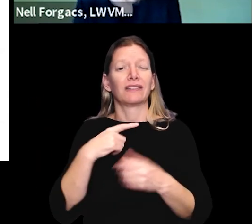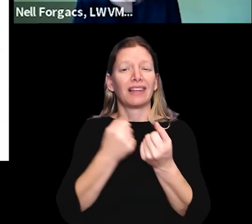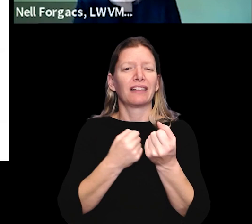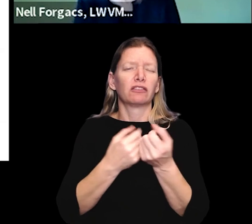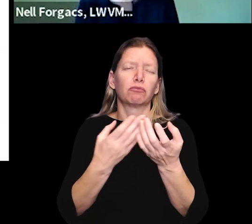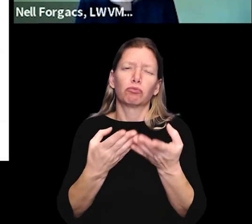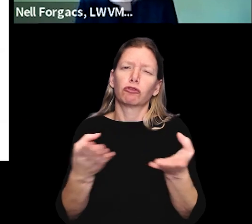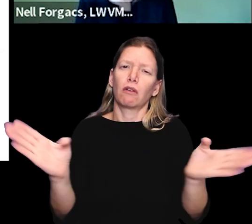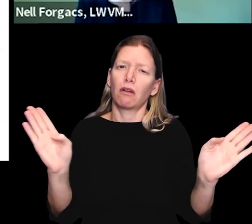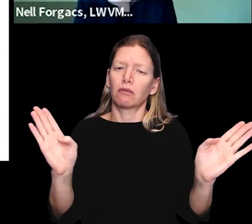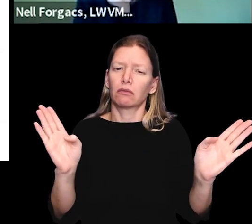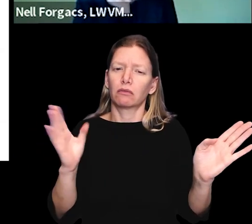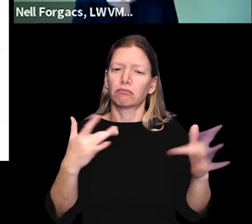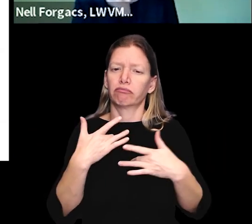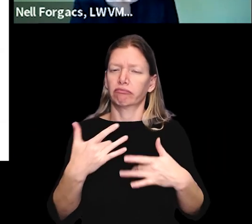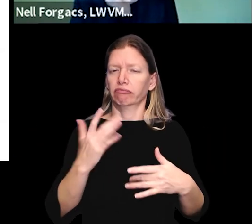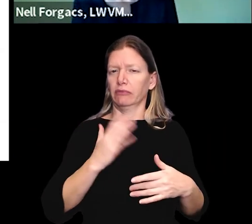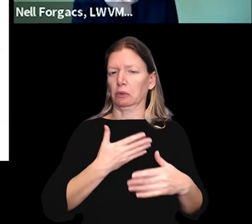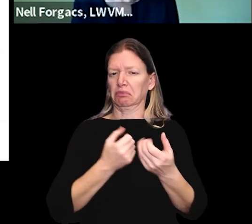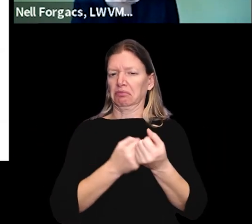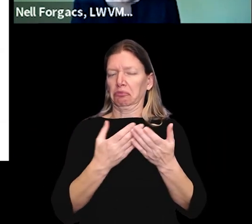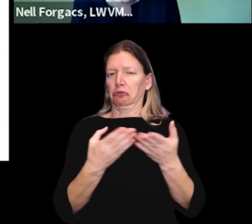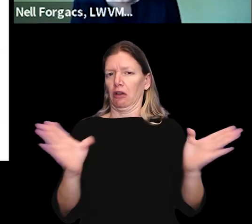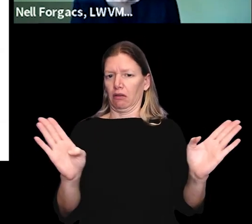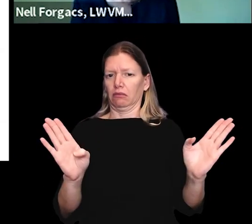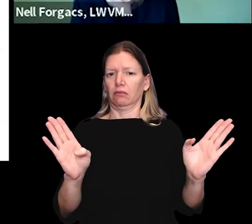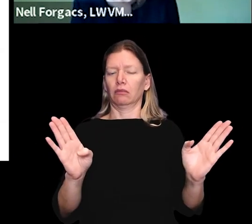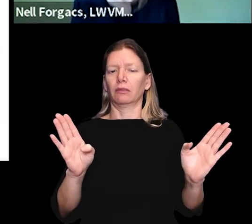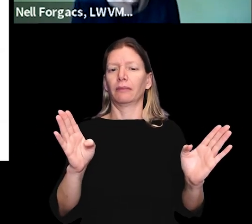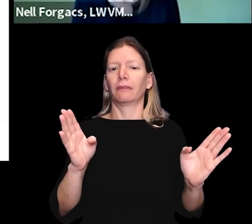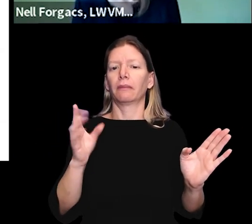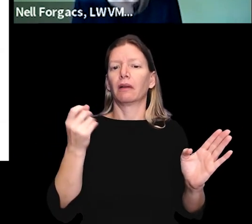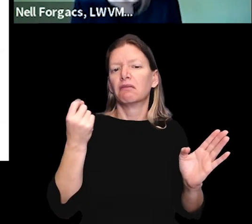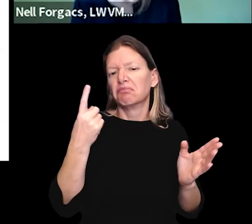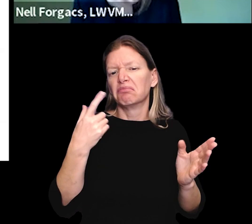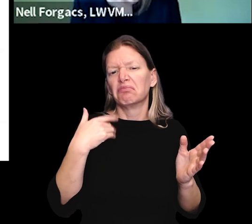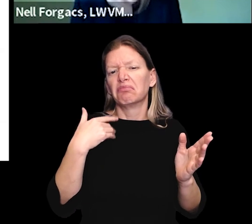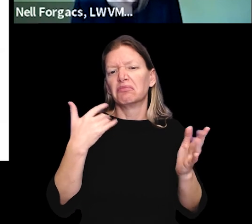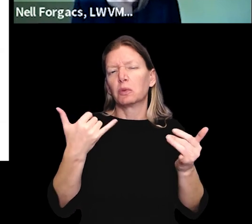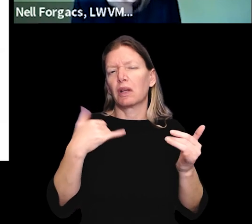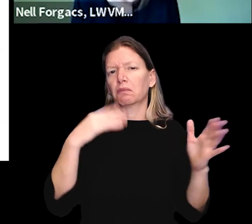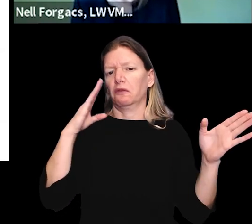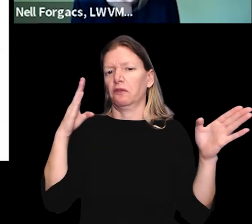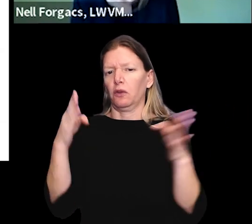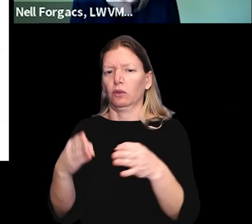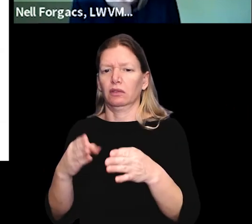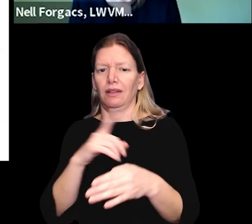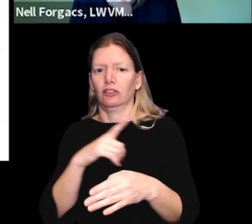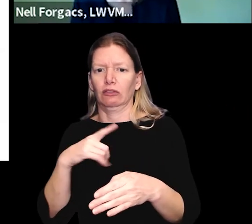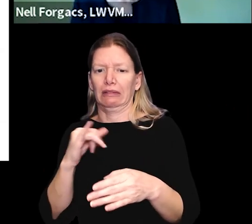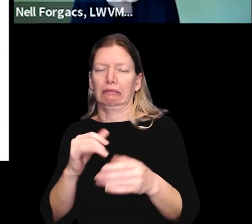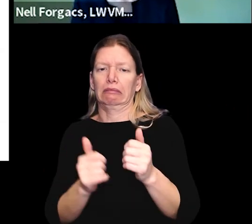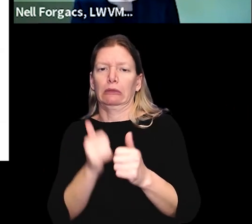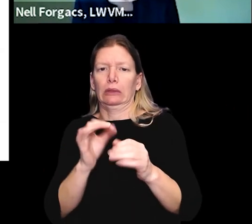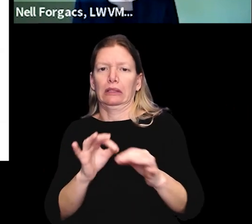.org. And again, although our legislative advocacy is broad today, I'm going to focus on some legislation